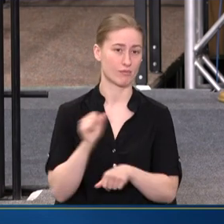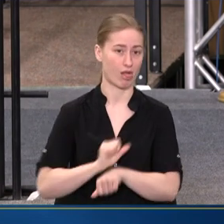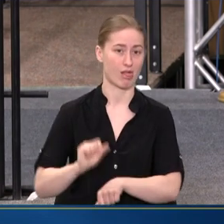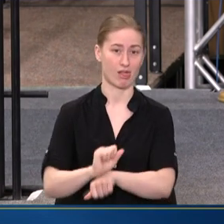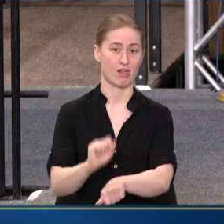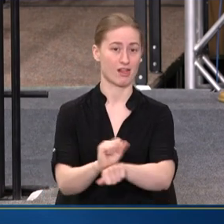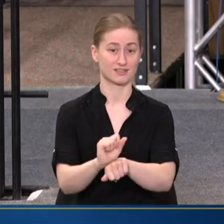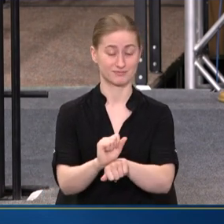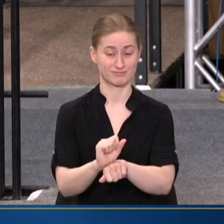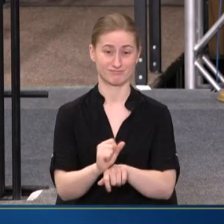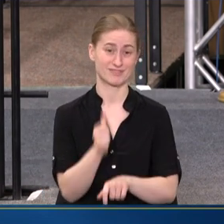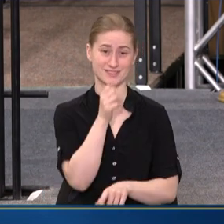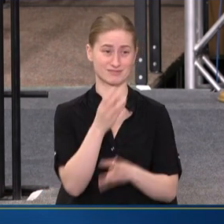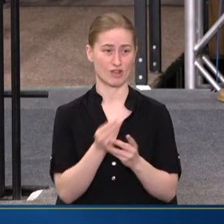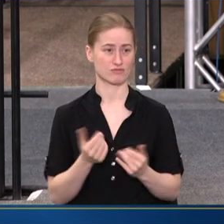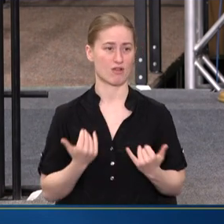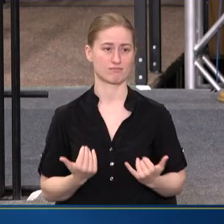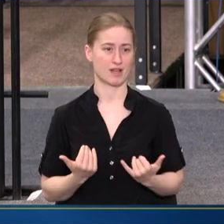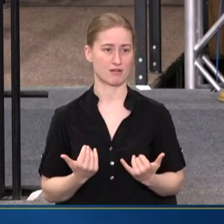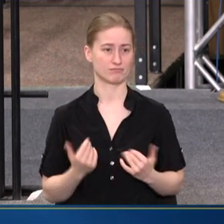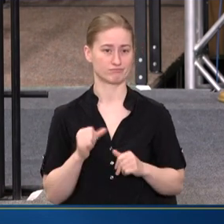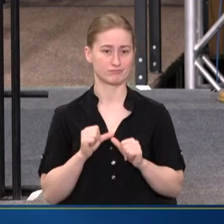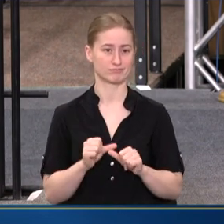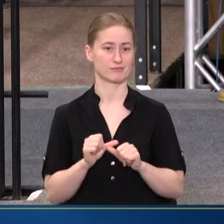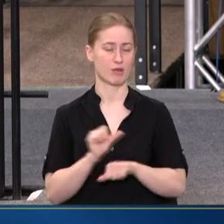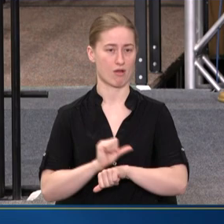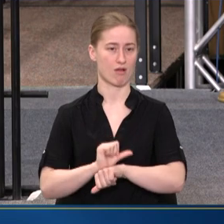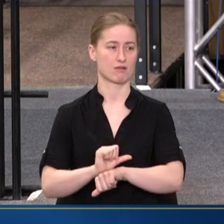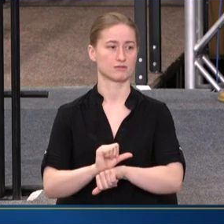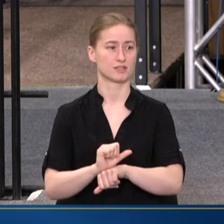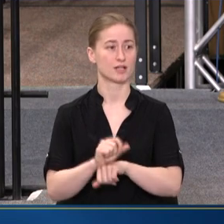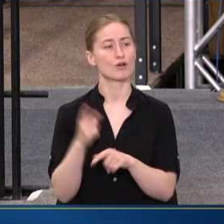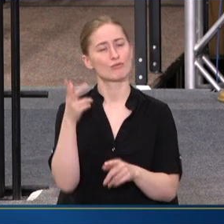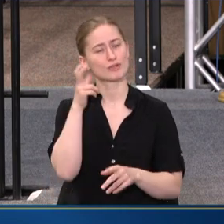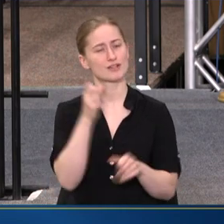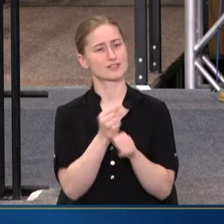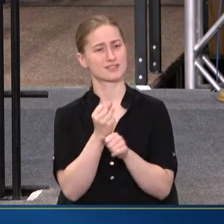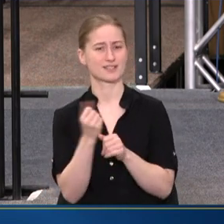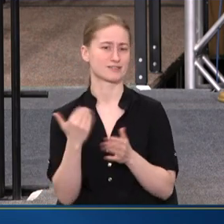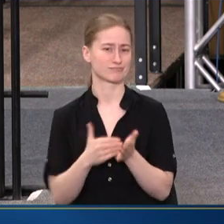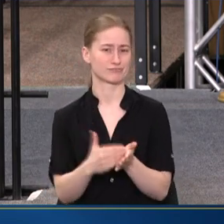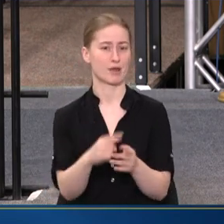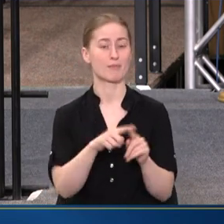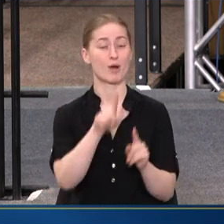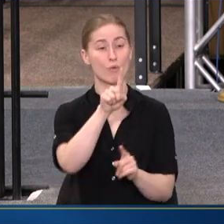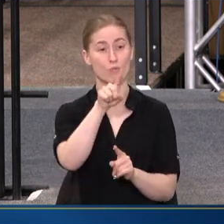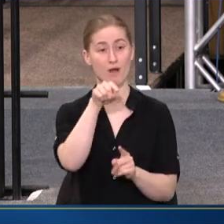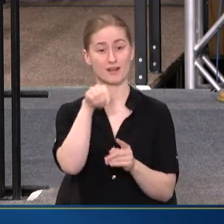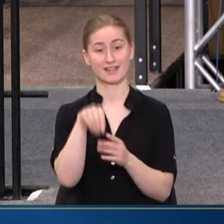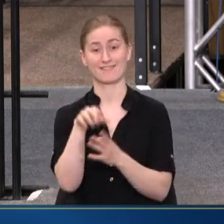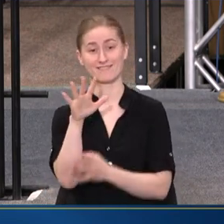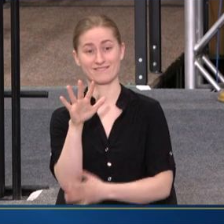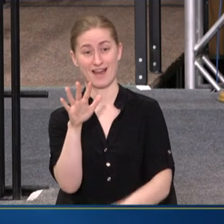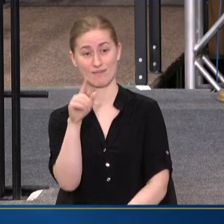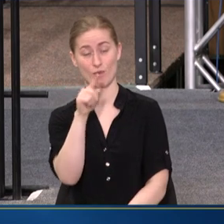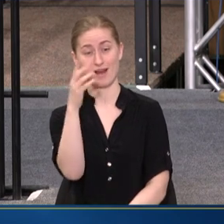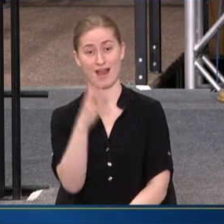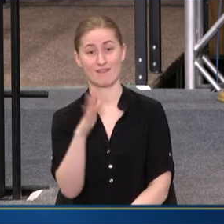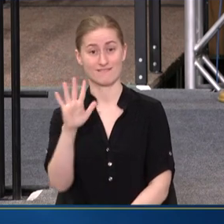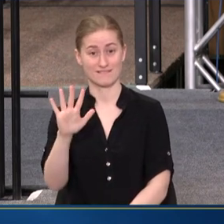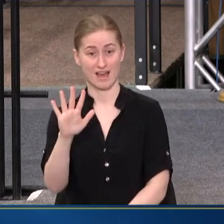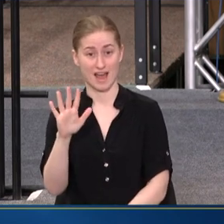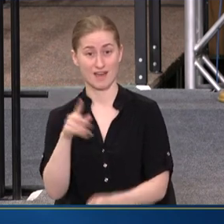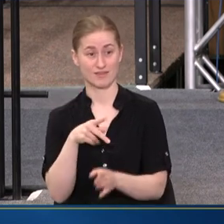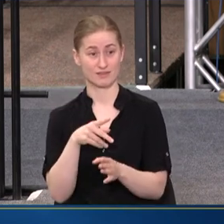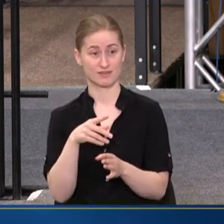IT WON'T BE SOLVED QUICKLY. WE HEAR STATS ALL THE TIME BUT THIS ONE ALWAYS STRIKES ME. ONE IN FIVE PHYSICIANS AND NEARLY 40